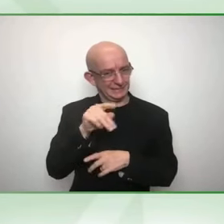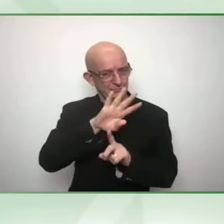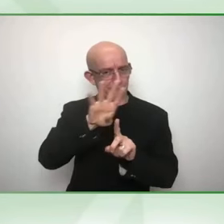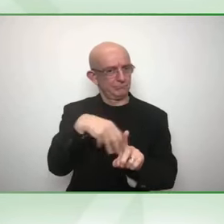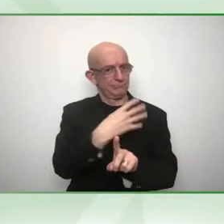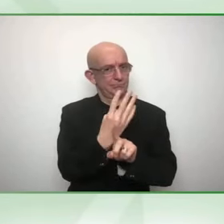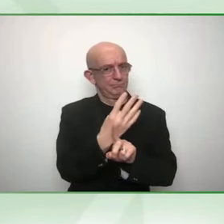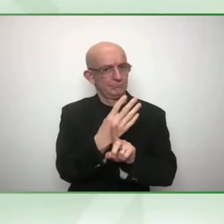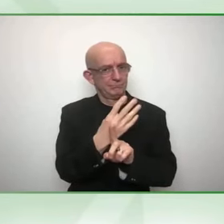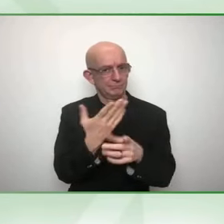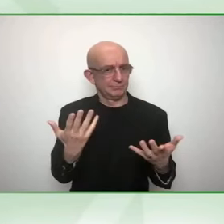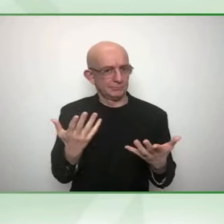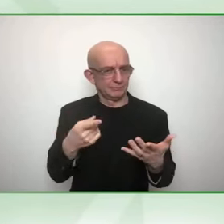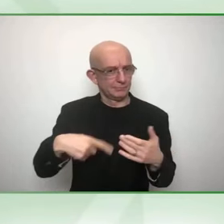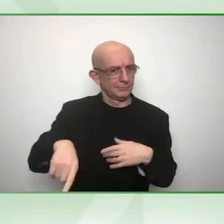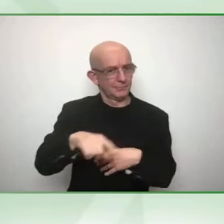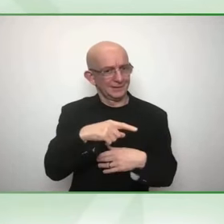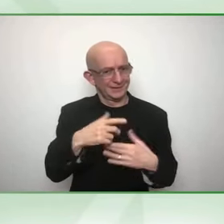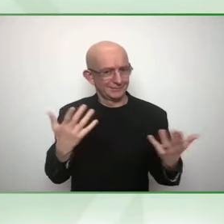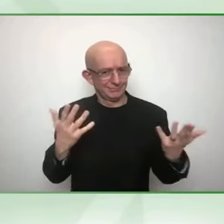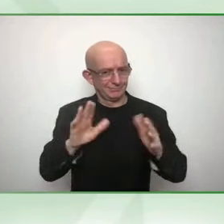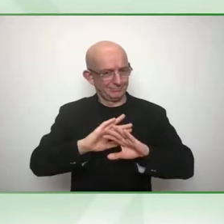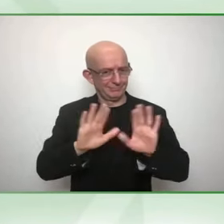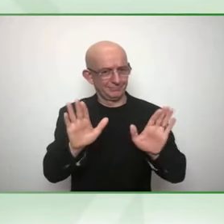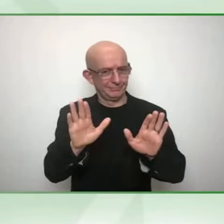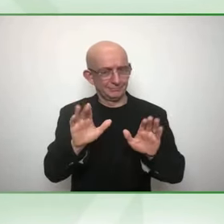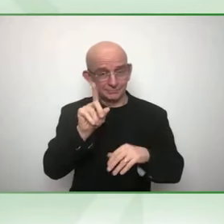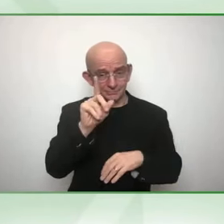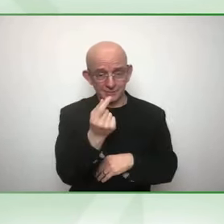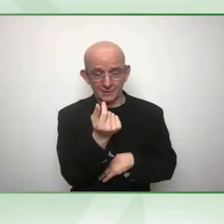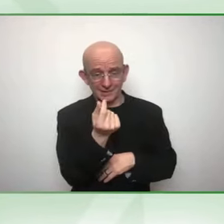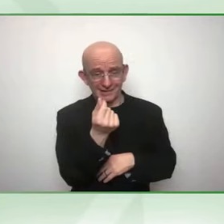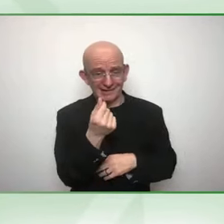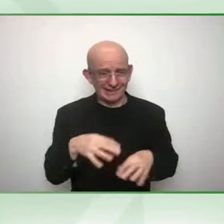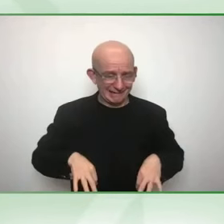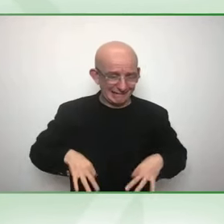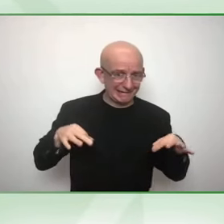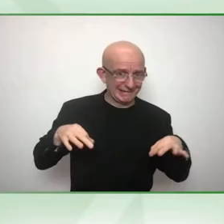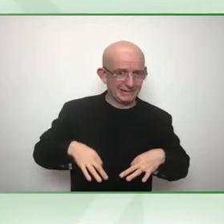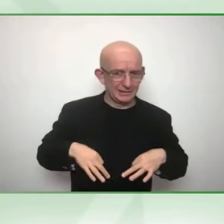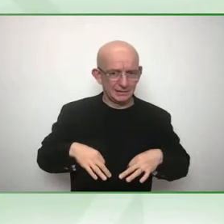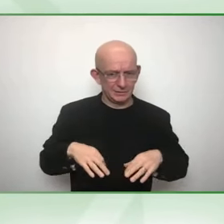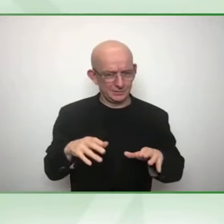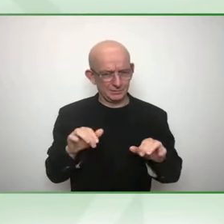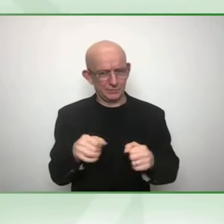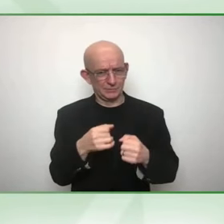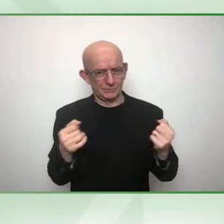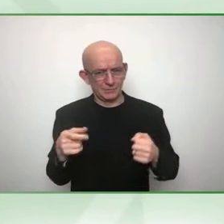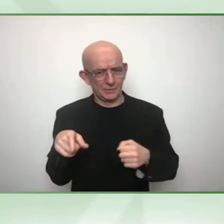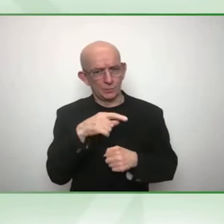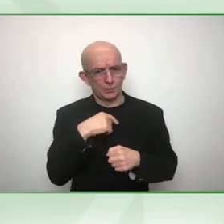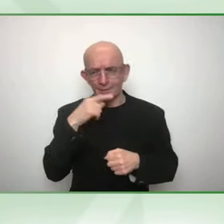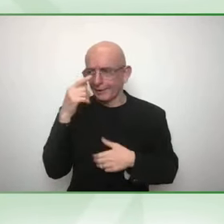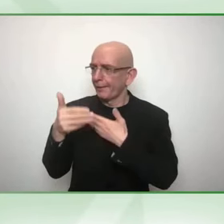is formed. We cannot eradicate disease if we are not willing to get the solutions to everyone.